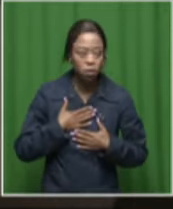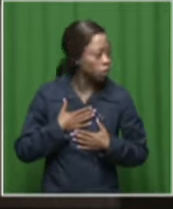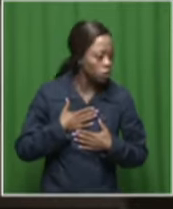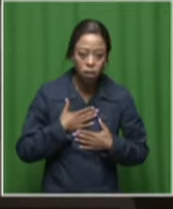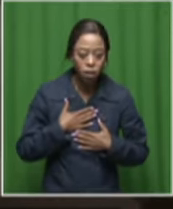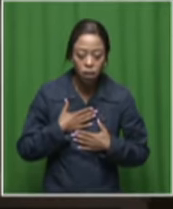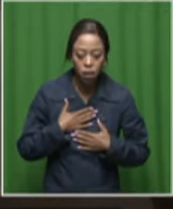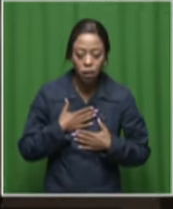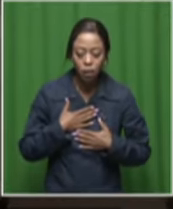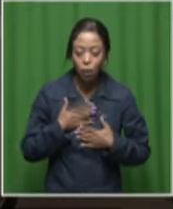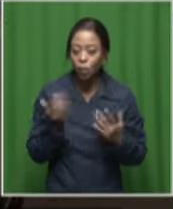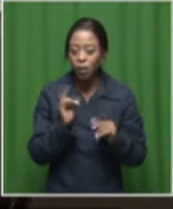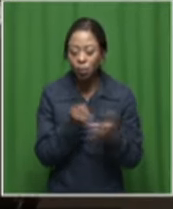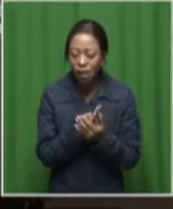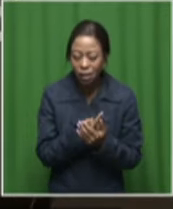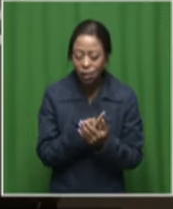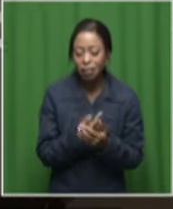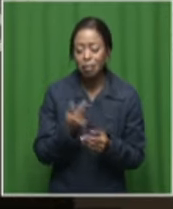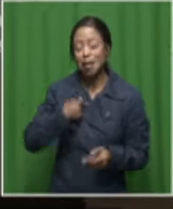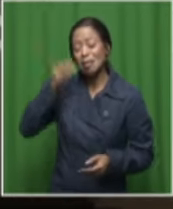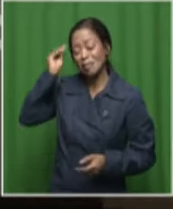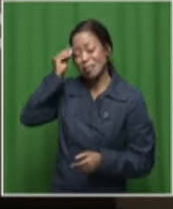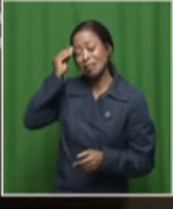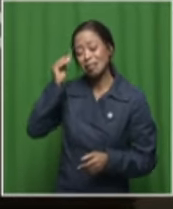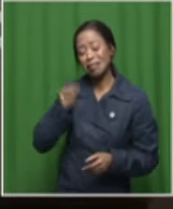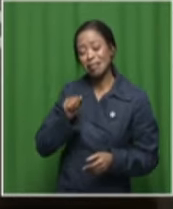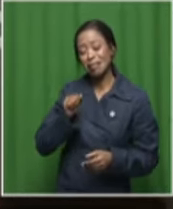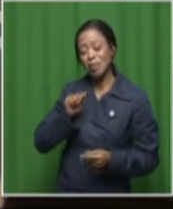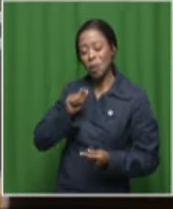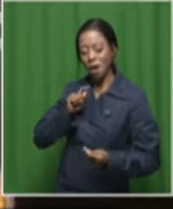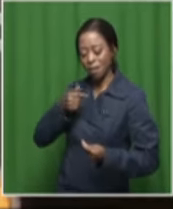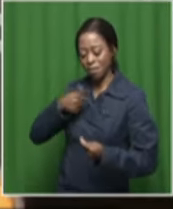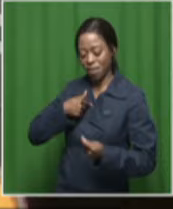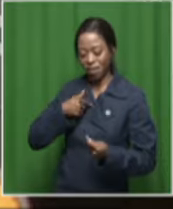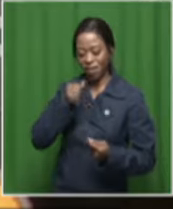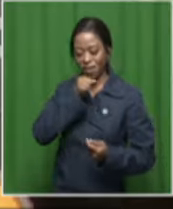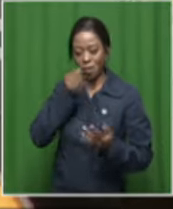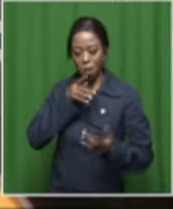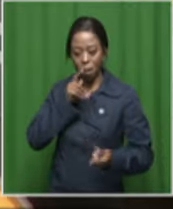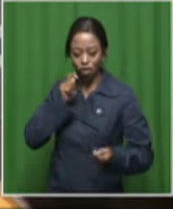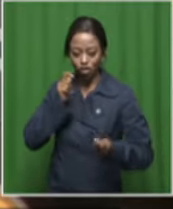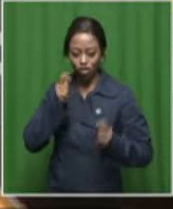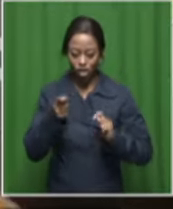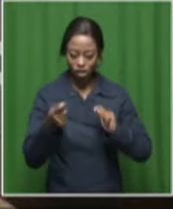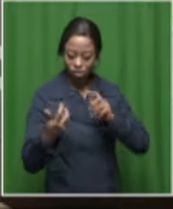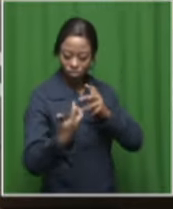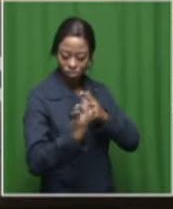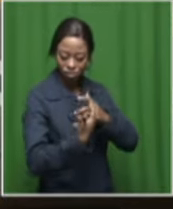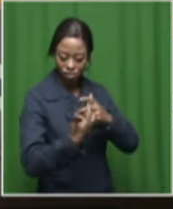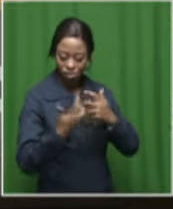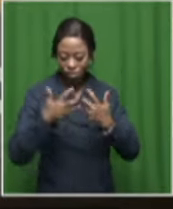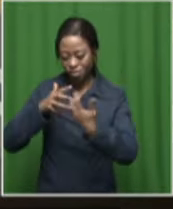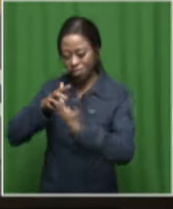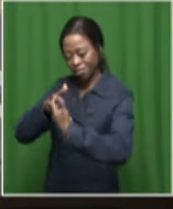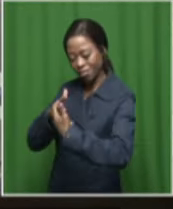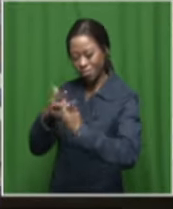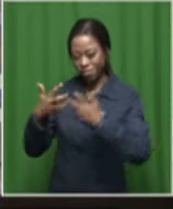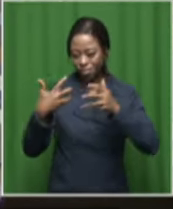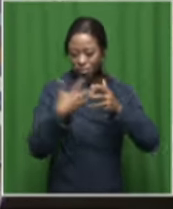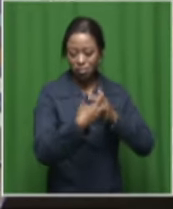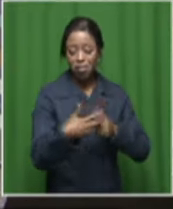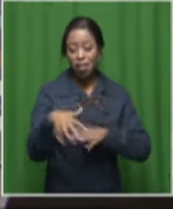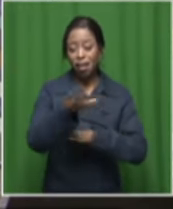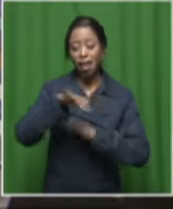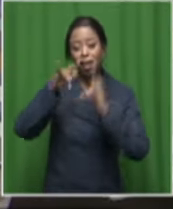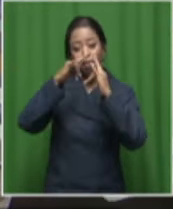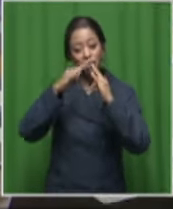No, I just think it's, I find it interesting adapting to different cultures. You know, it's also what I find interesting about places like France.